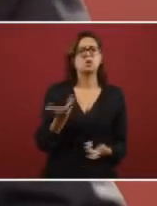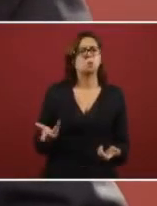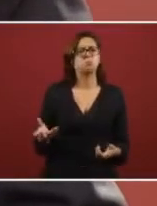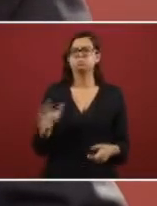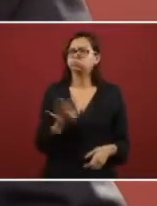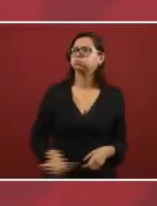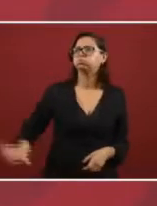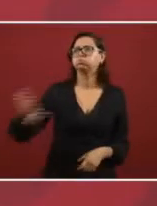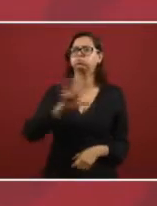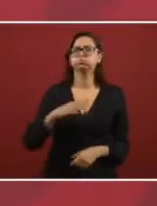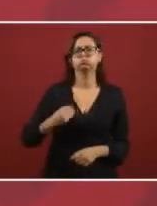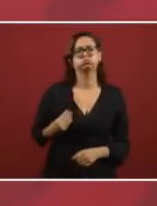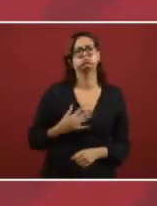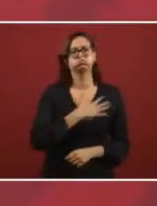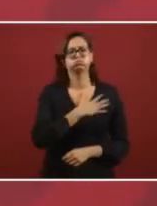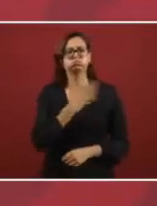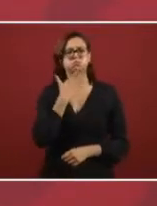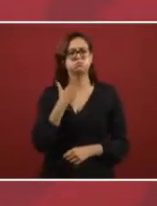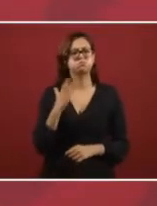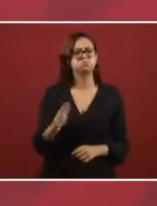and there is well-being